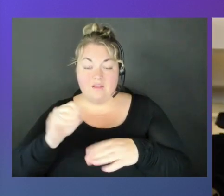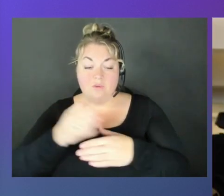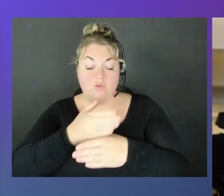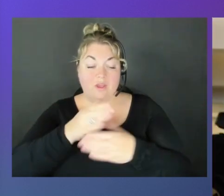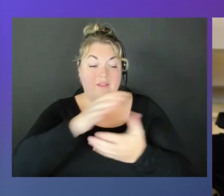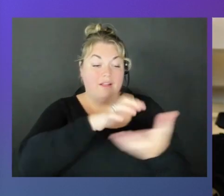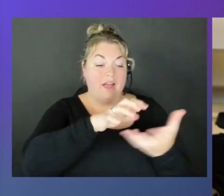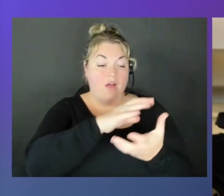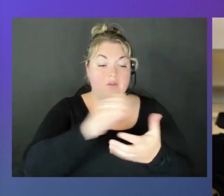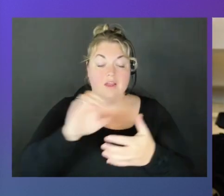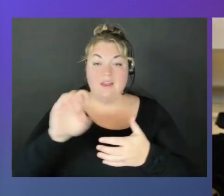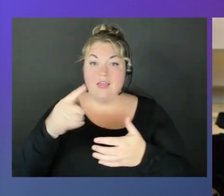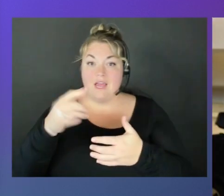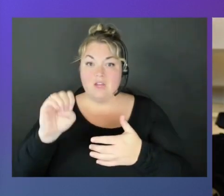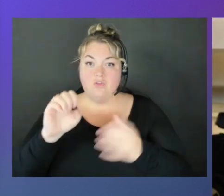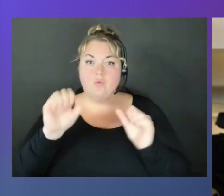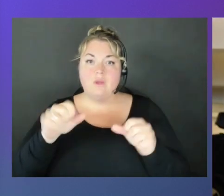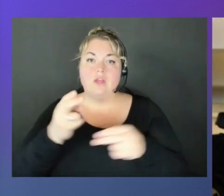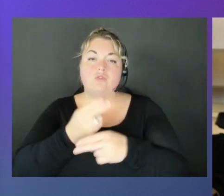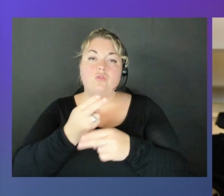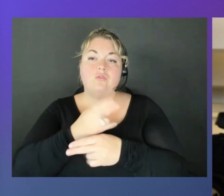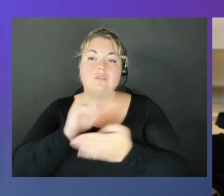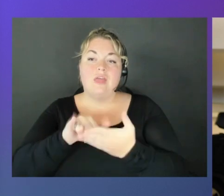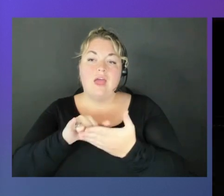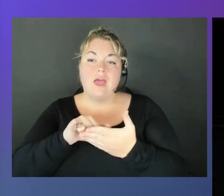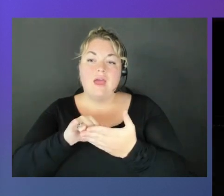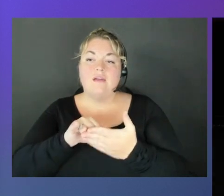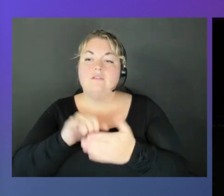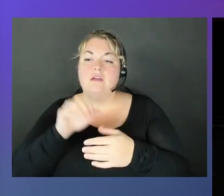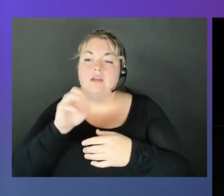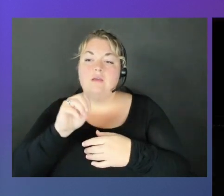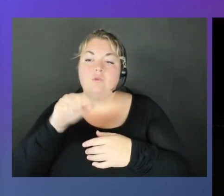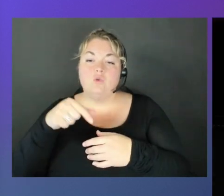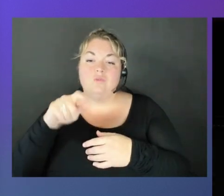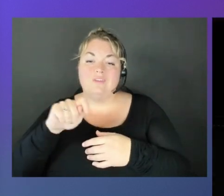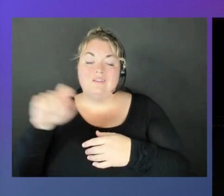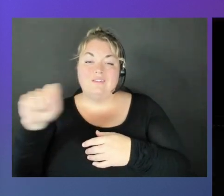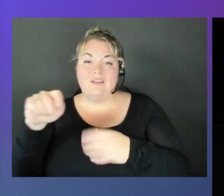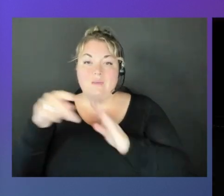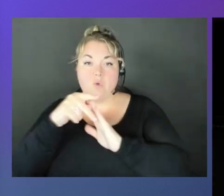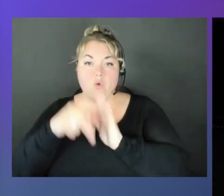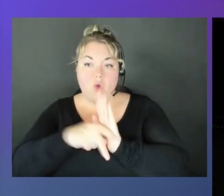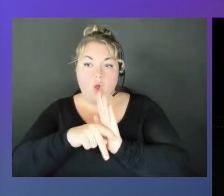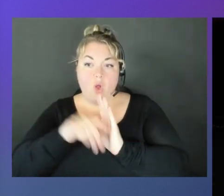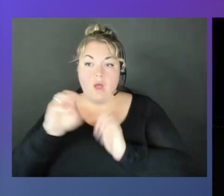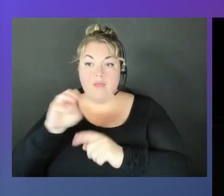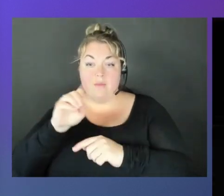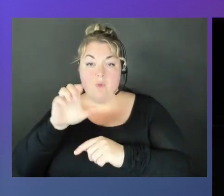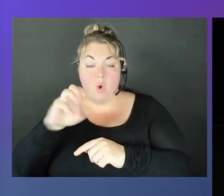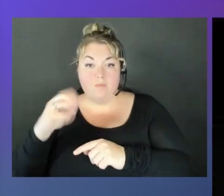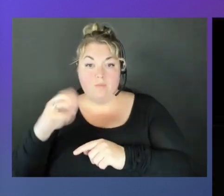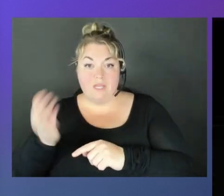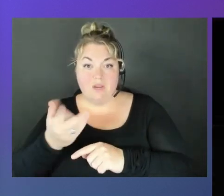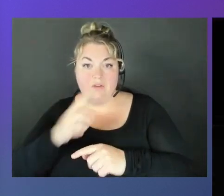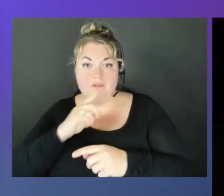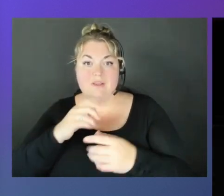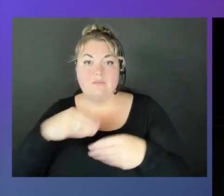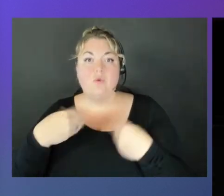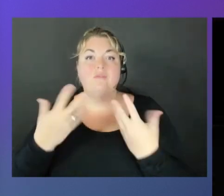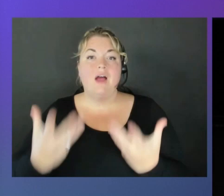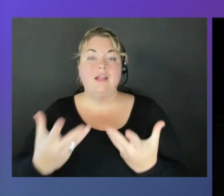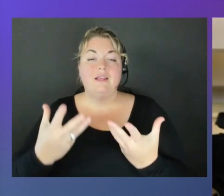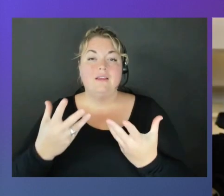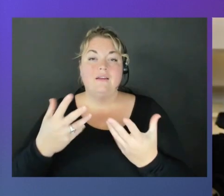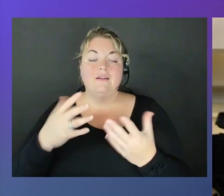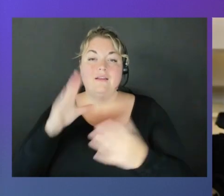using the MQTT protocol. And the modem here essentially is providing the cellular